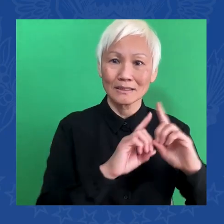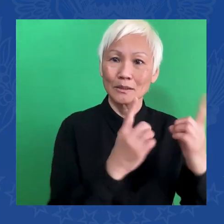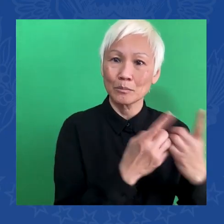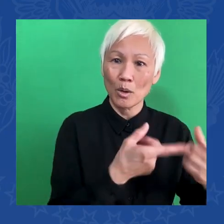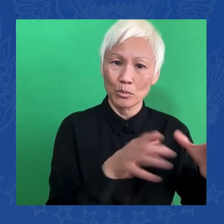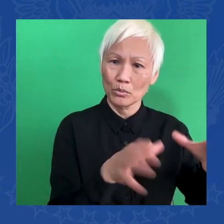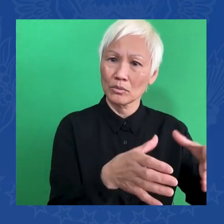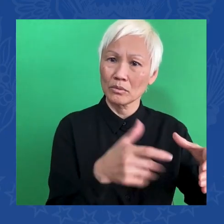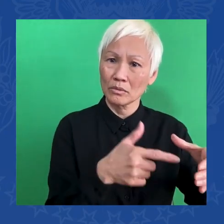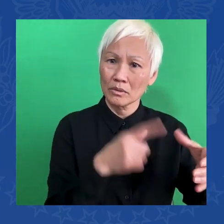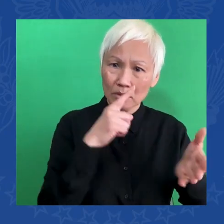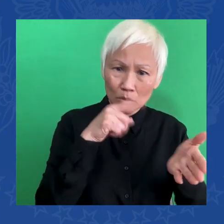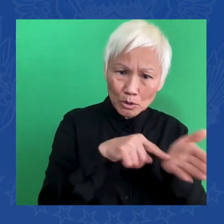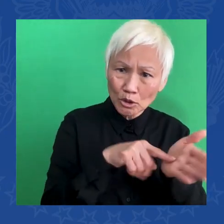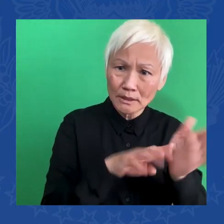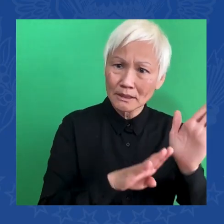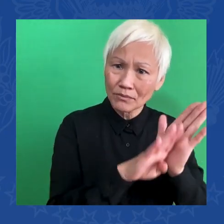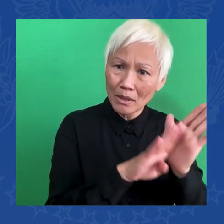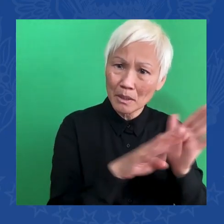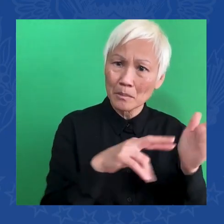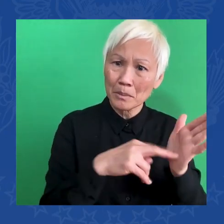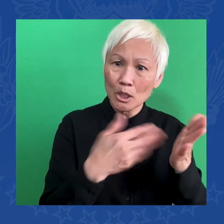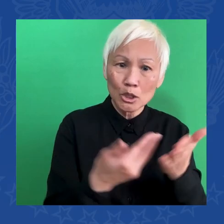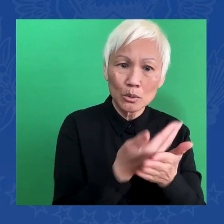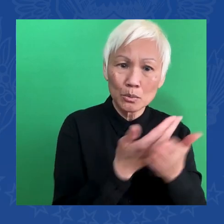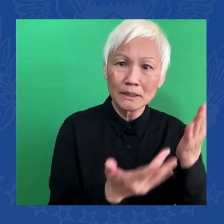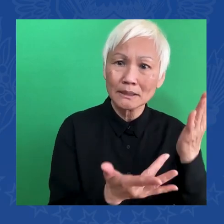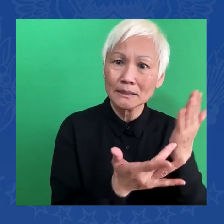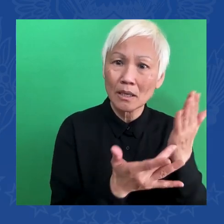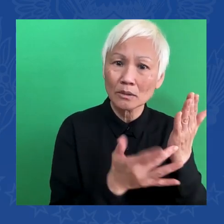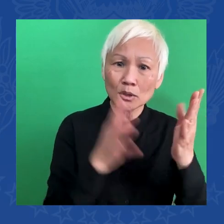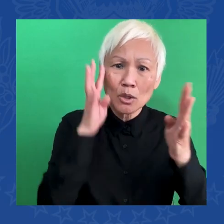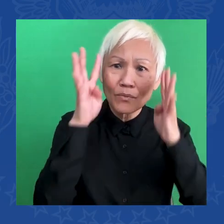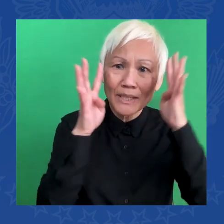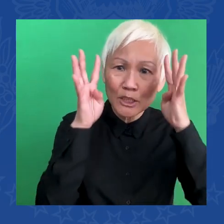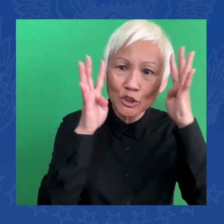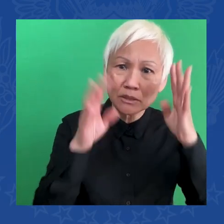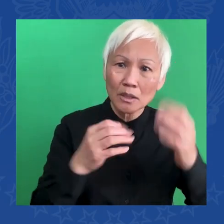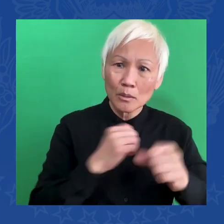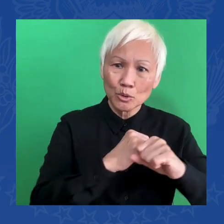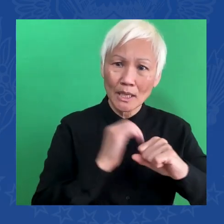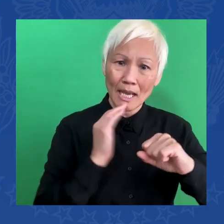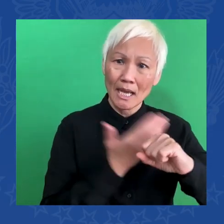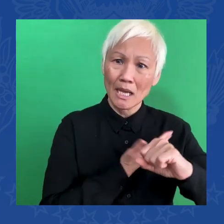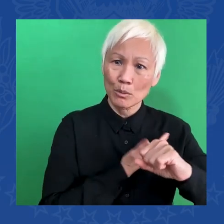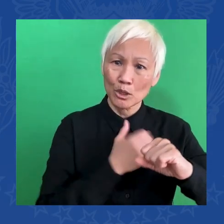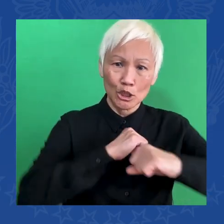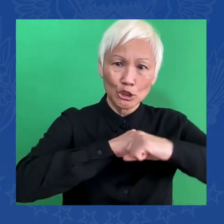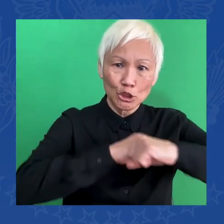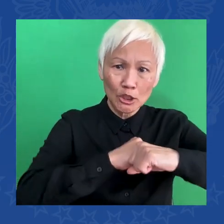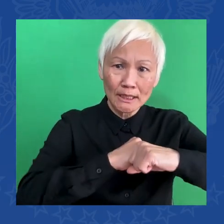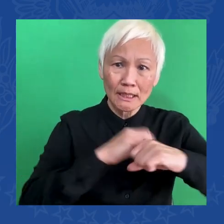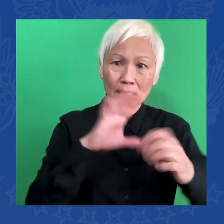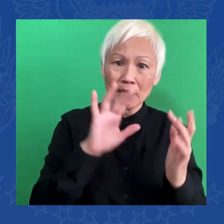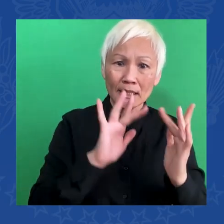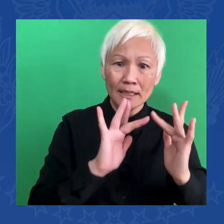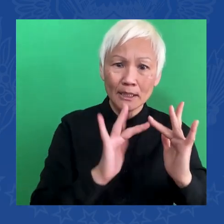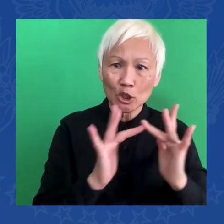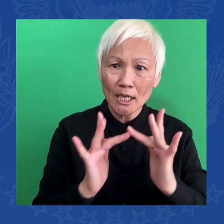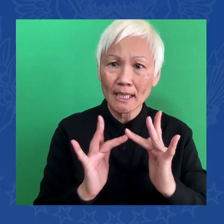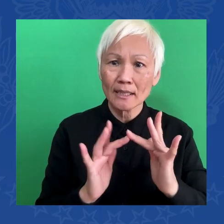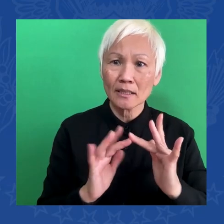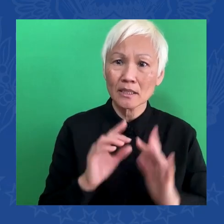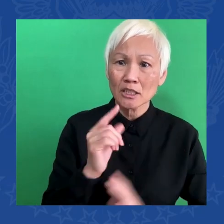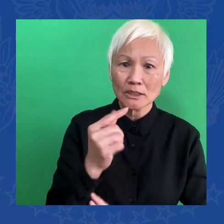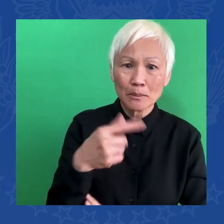and technologies to protect our security, everything from the Internet to GPS and so much more. ARPA-H